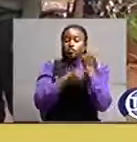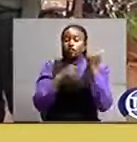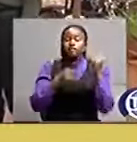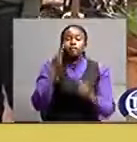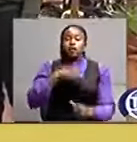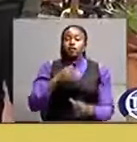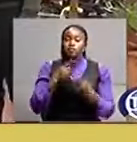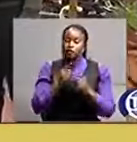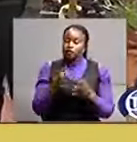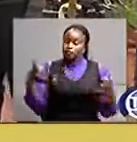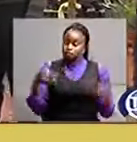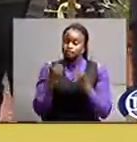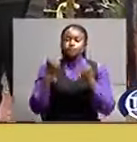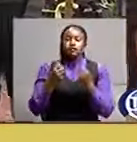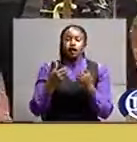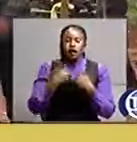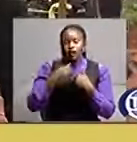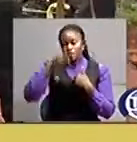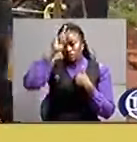was nubbed carrying slaughtered goats